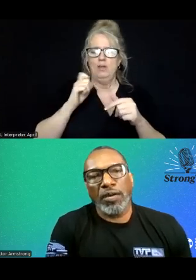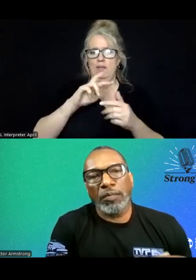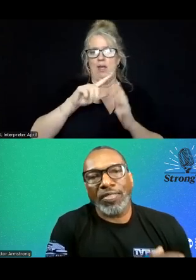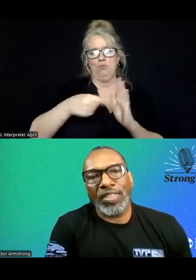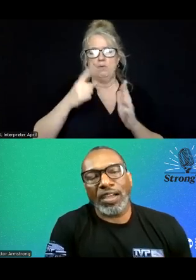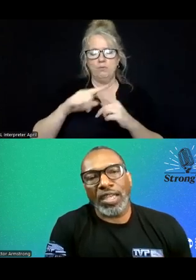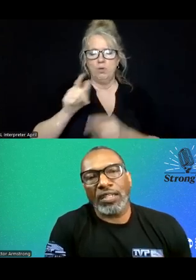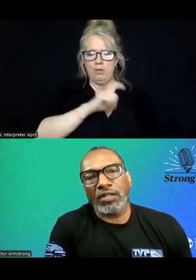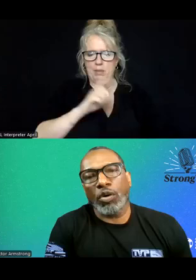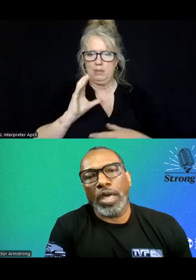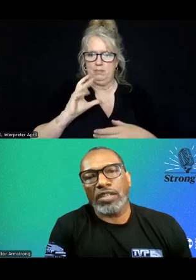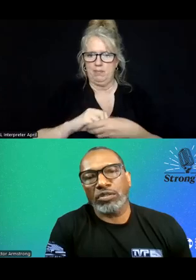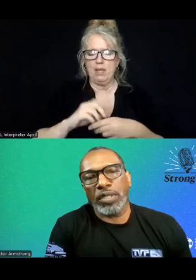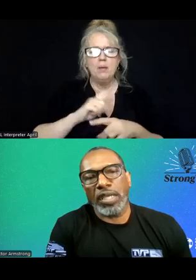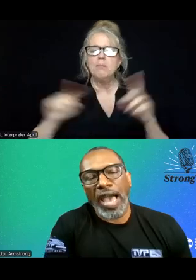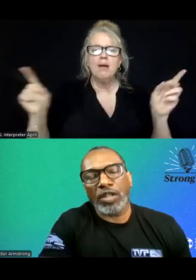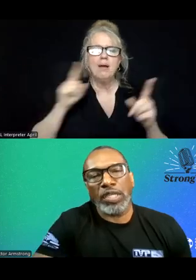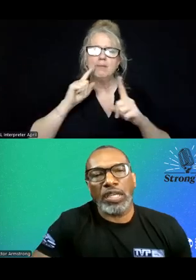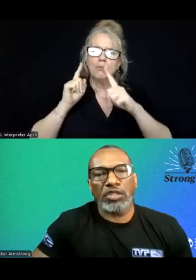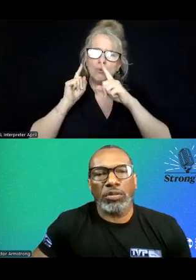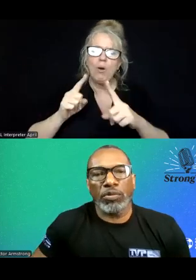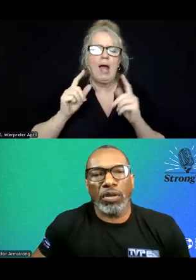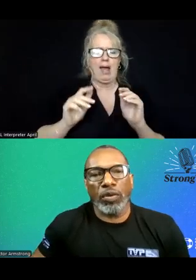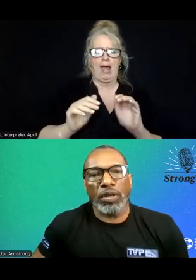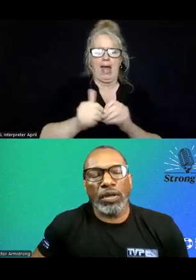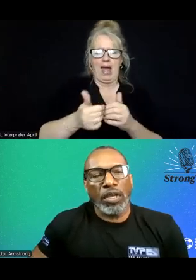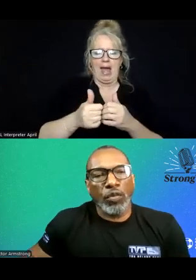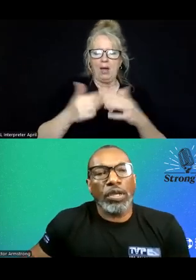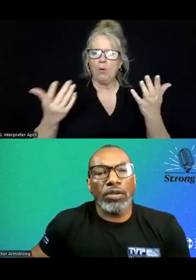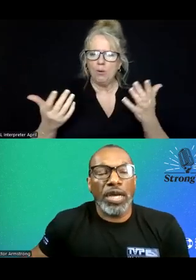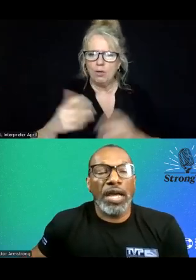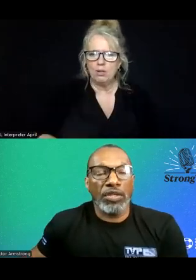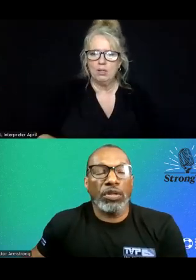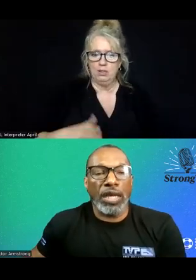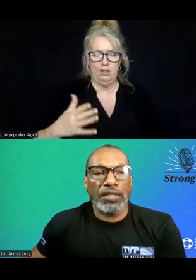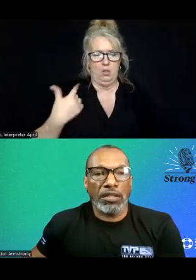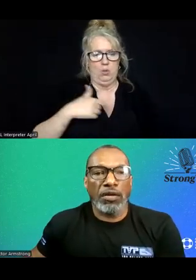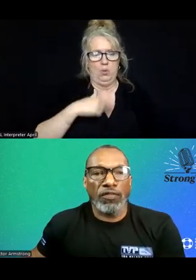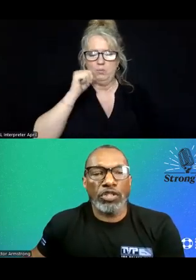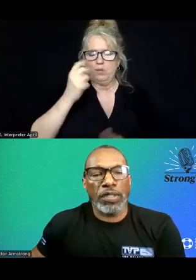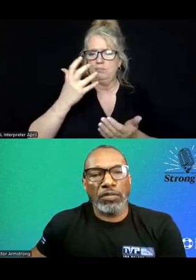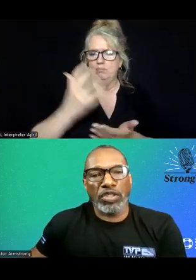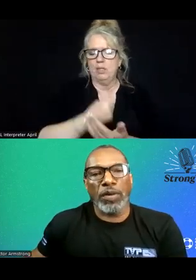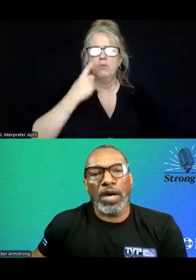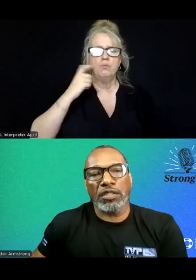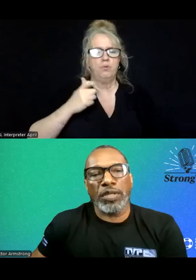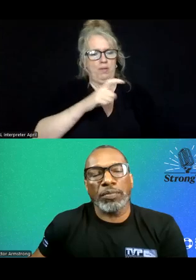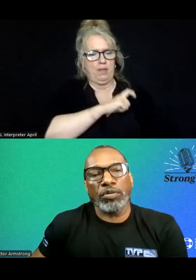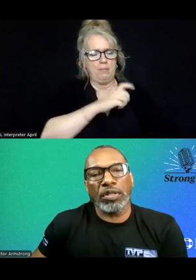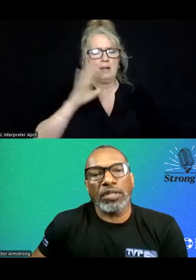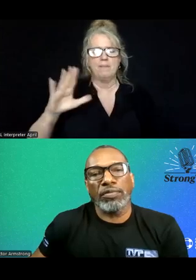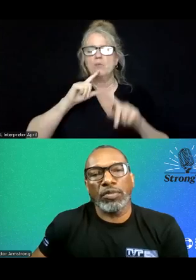play. But I think our end goal has to be how do we get to a point where we are not utilizing law enforcement and